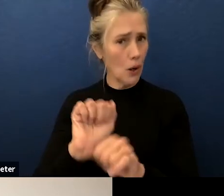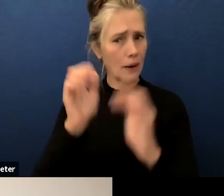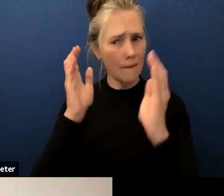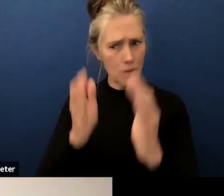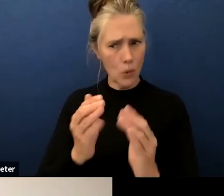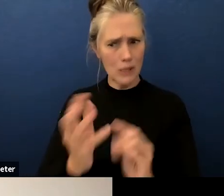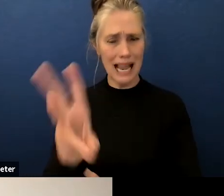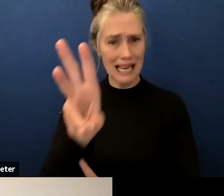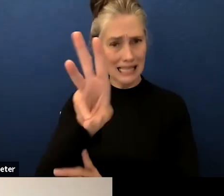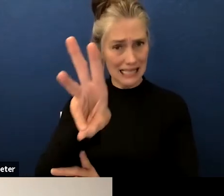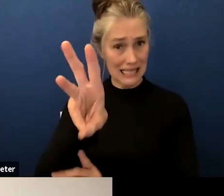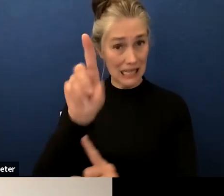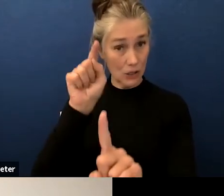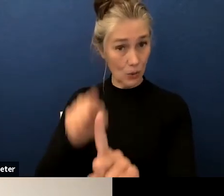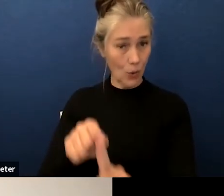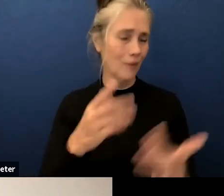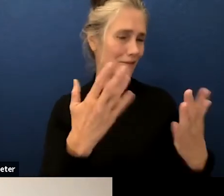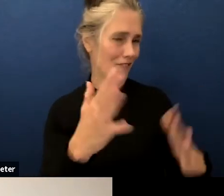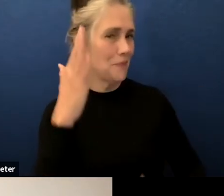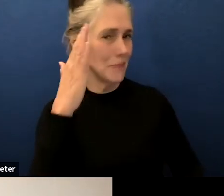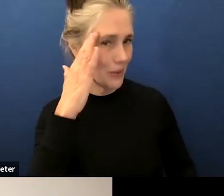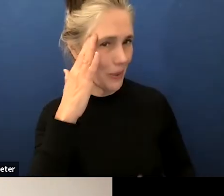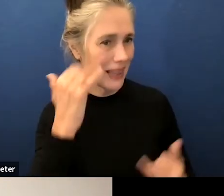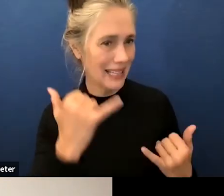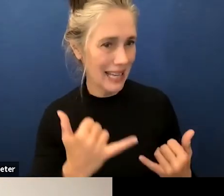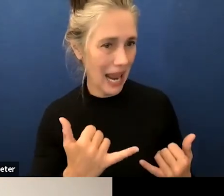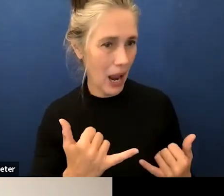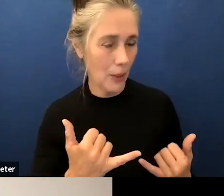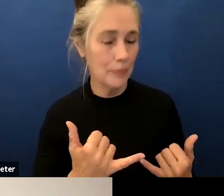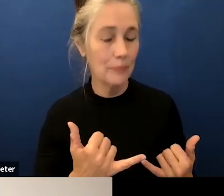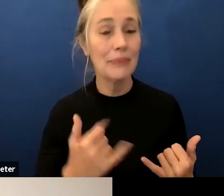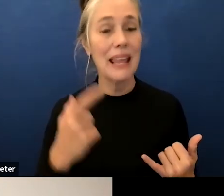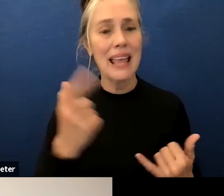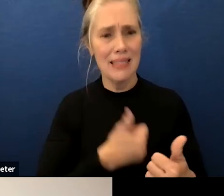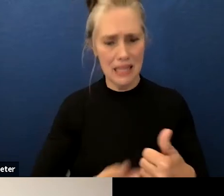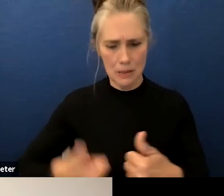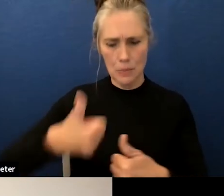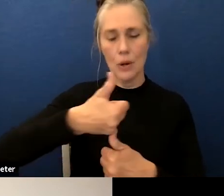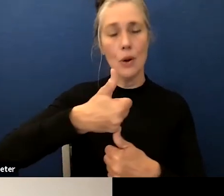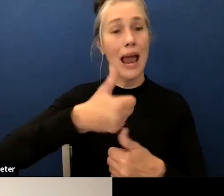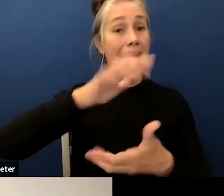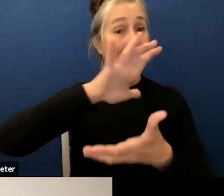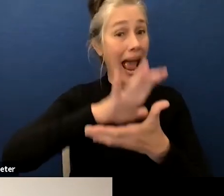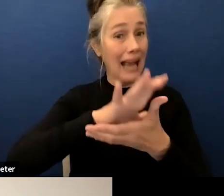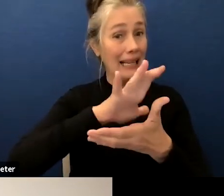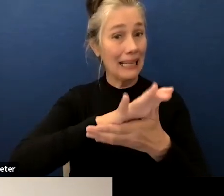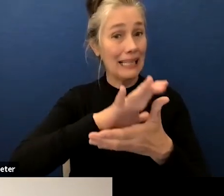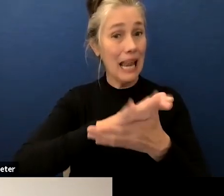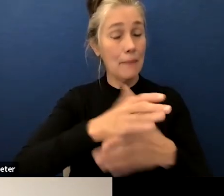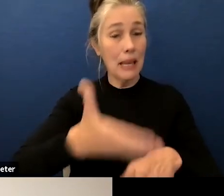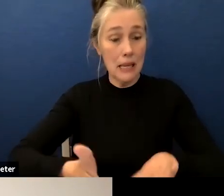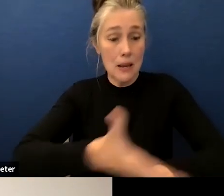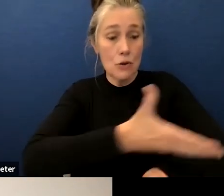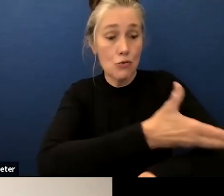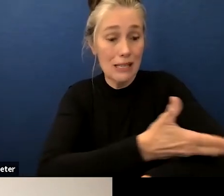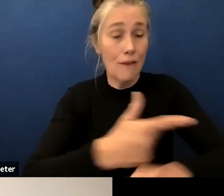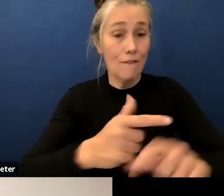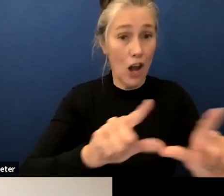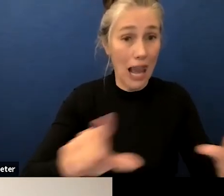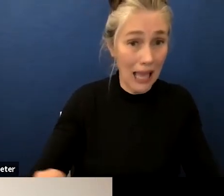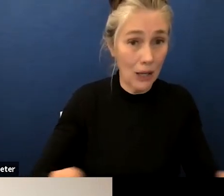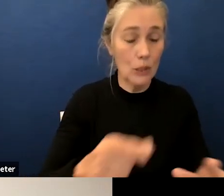which you are familiar with by now which prioritize academic increase in language literacy